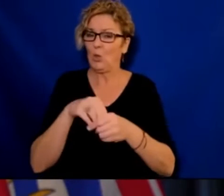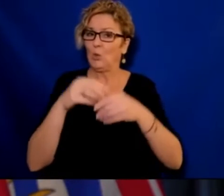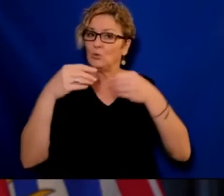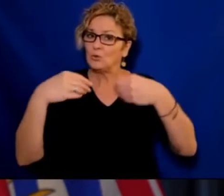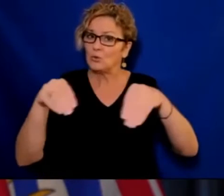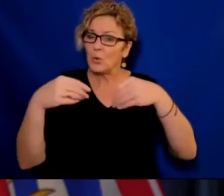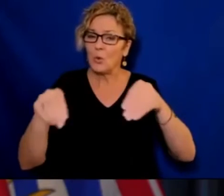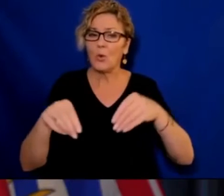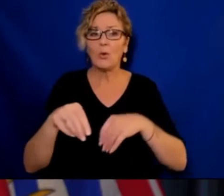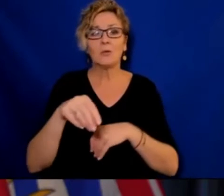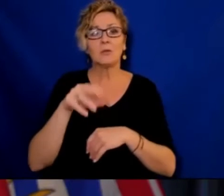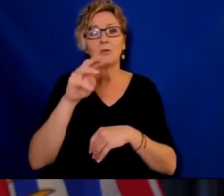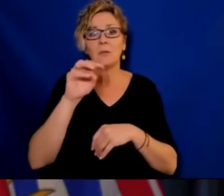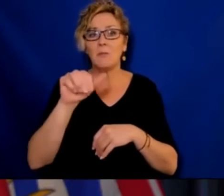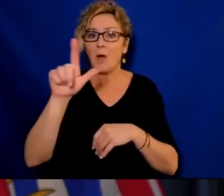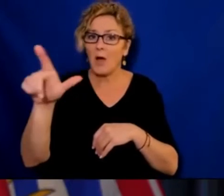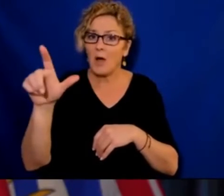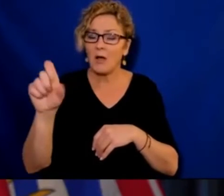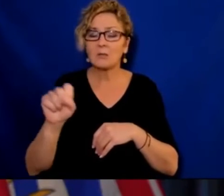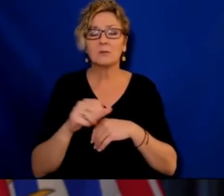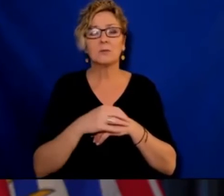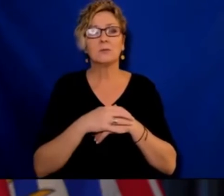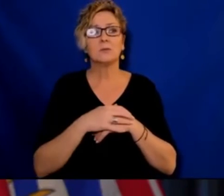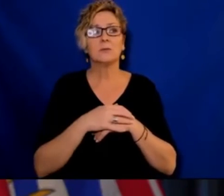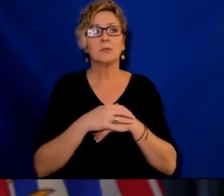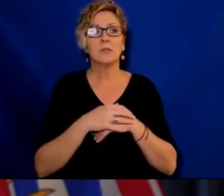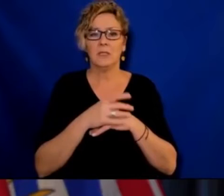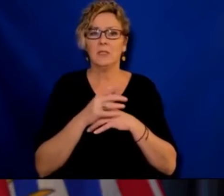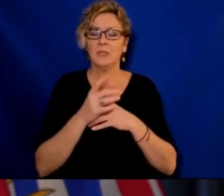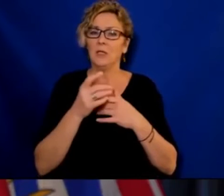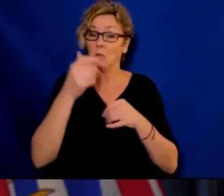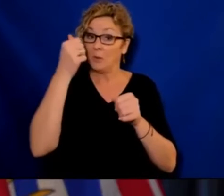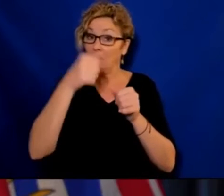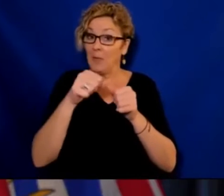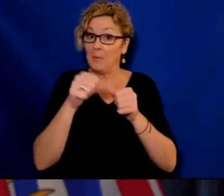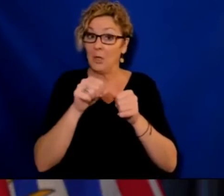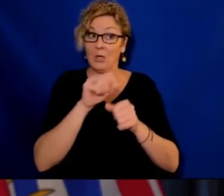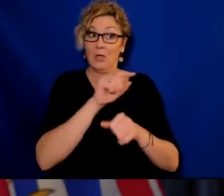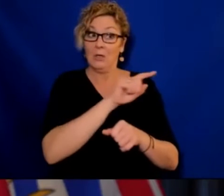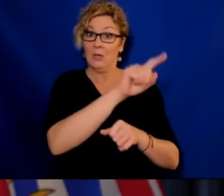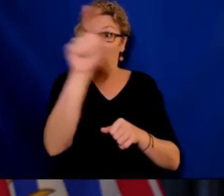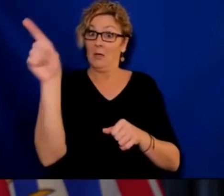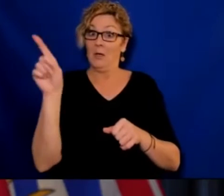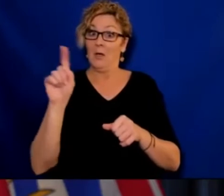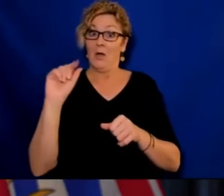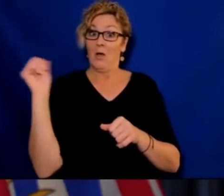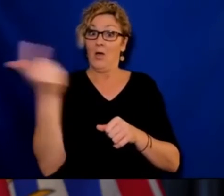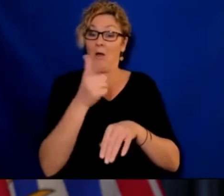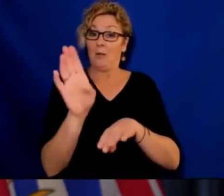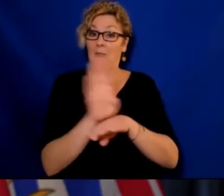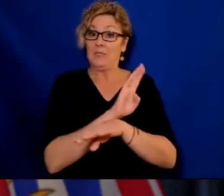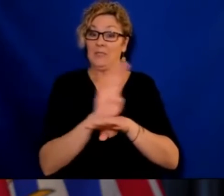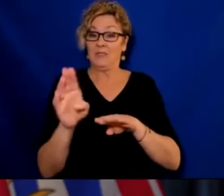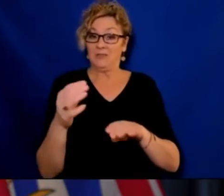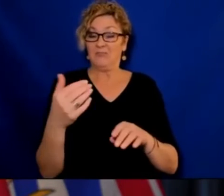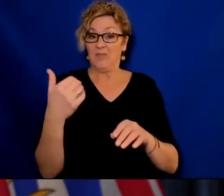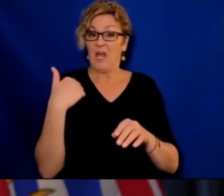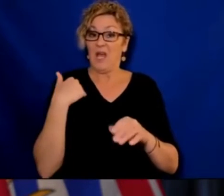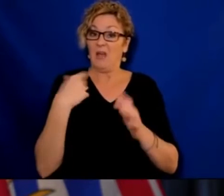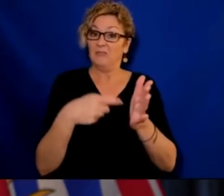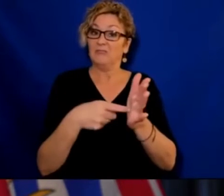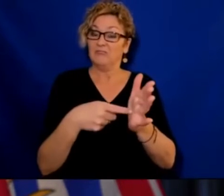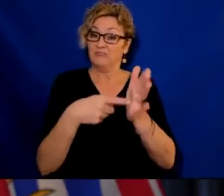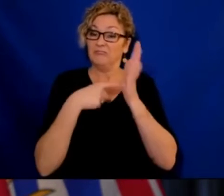have seen transmission occur. Let's remember that businesses are required to ensure the health and safety of their employees.